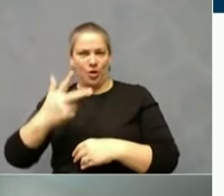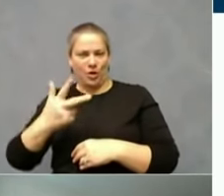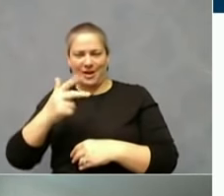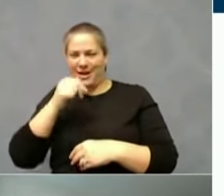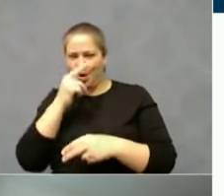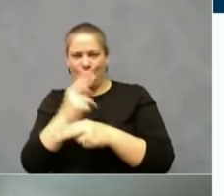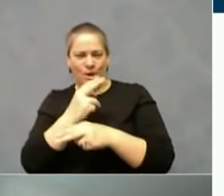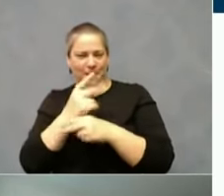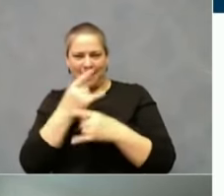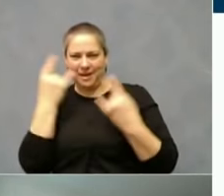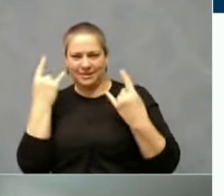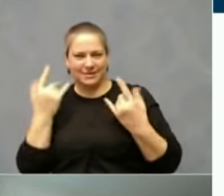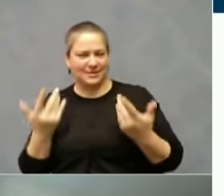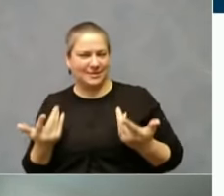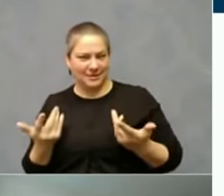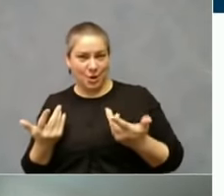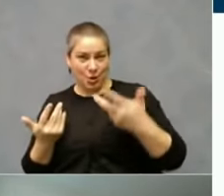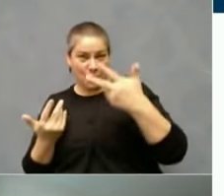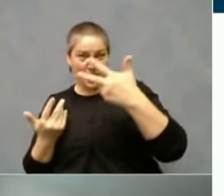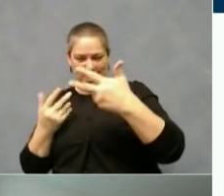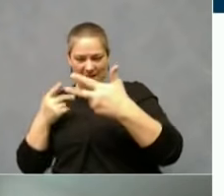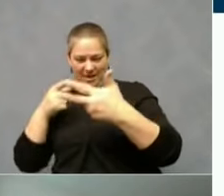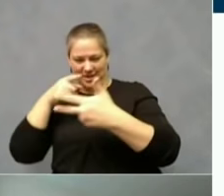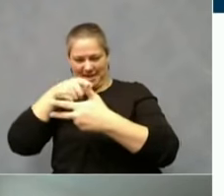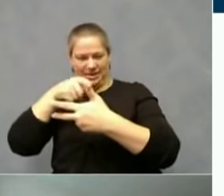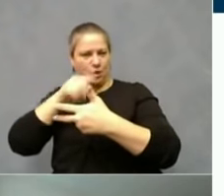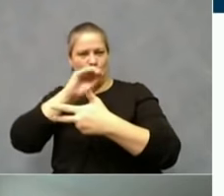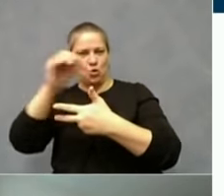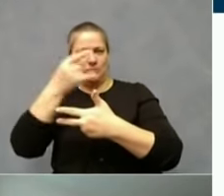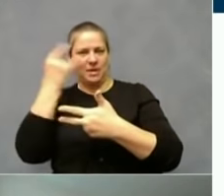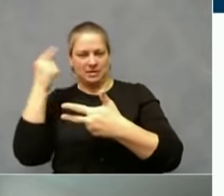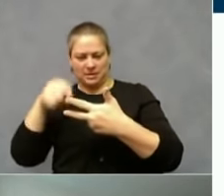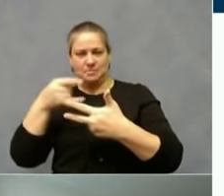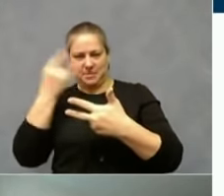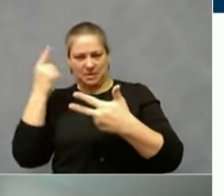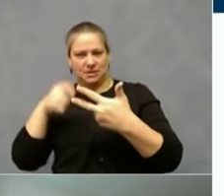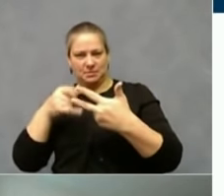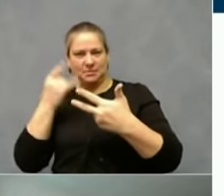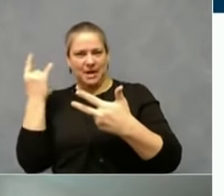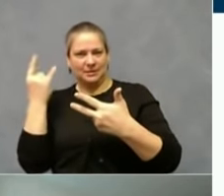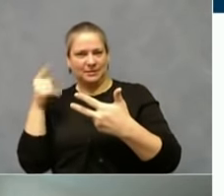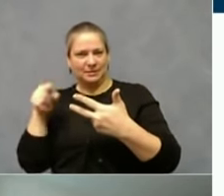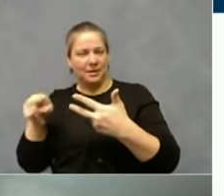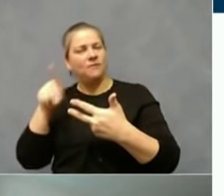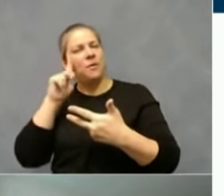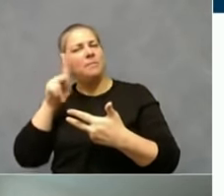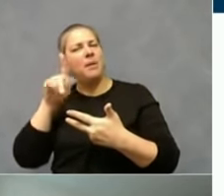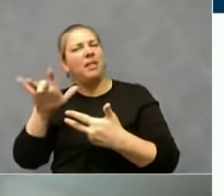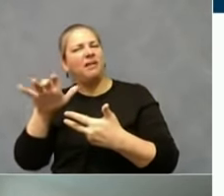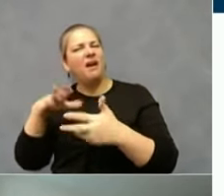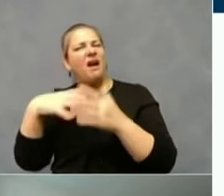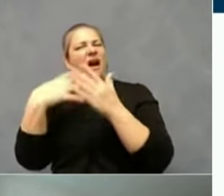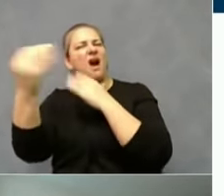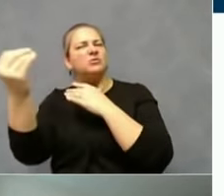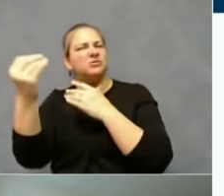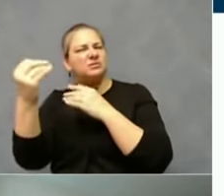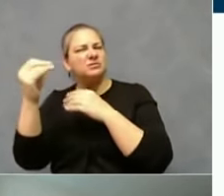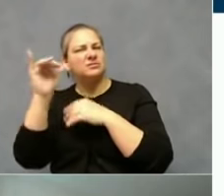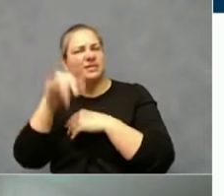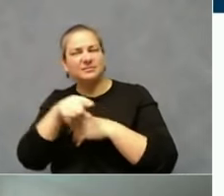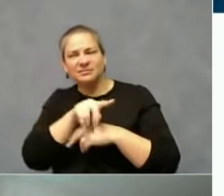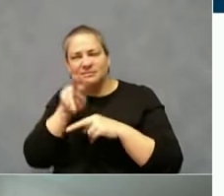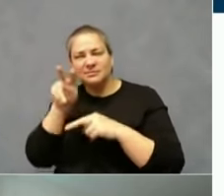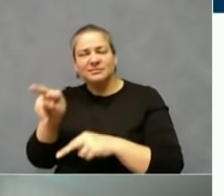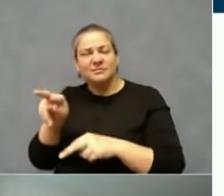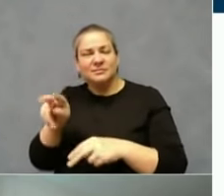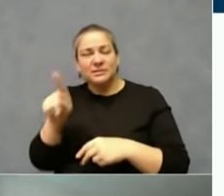at all in these smaller public areas. And when you look at the similar graph that they produced for staff in those smaller settings,